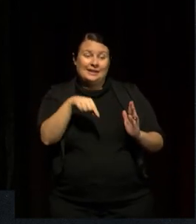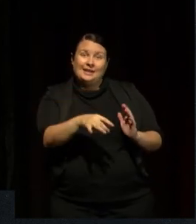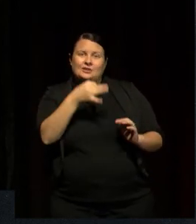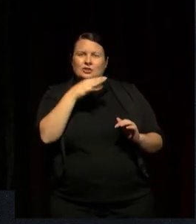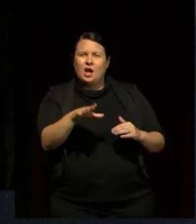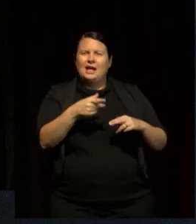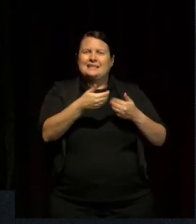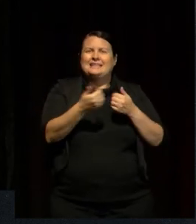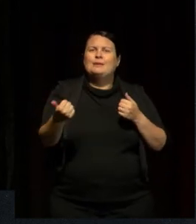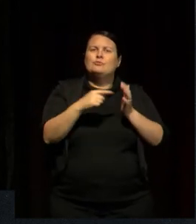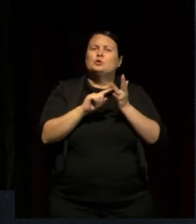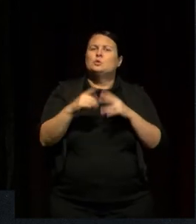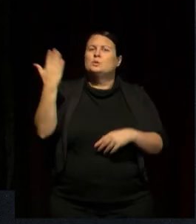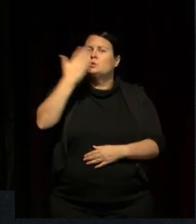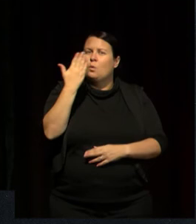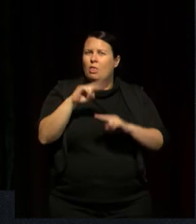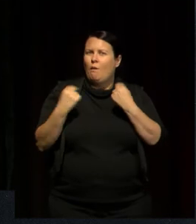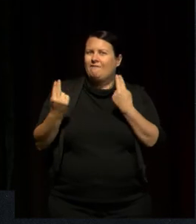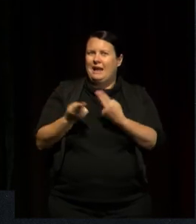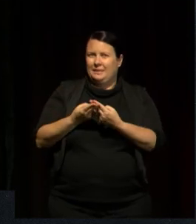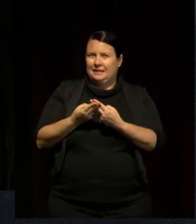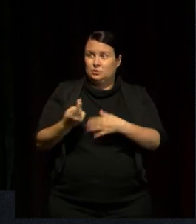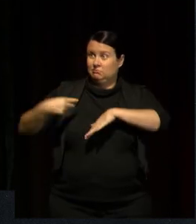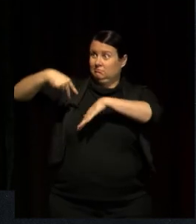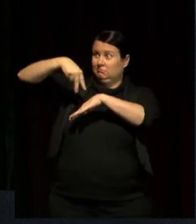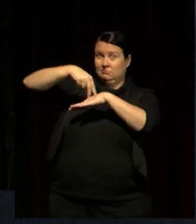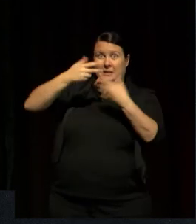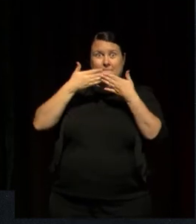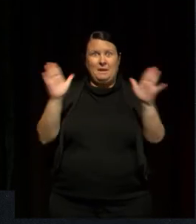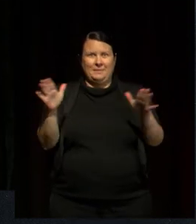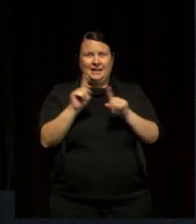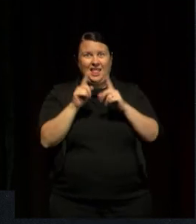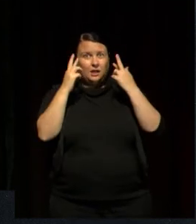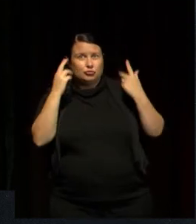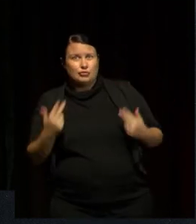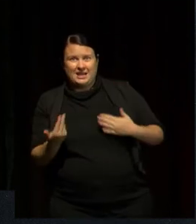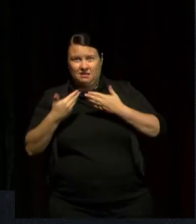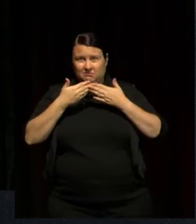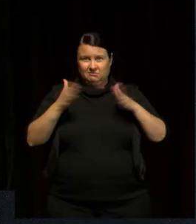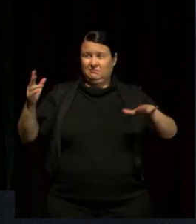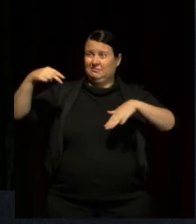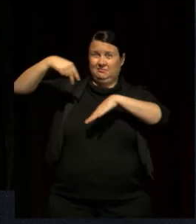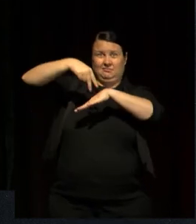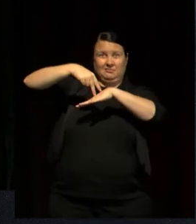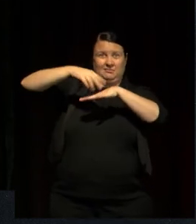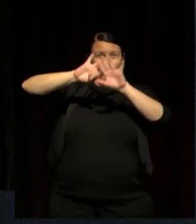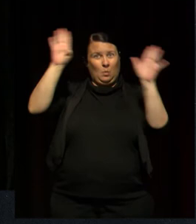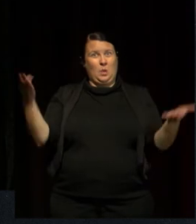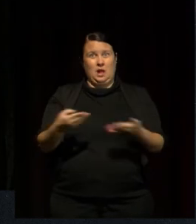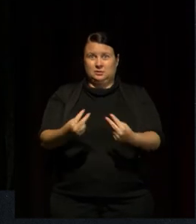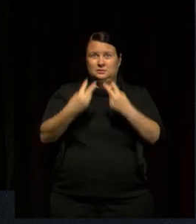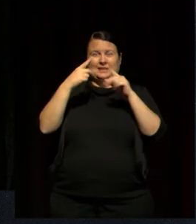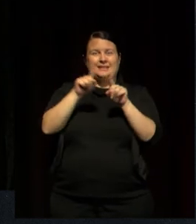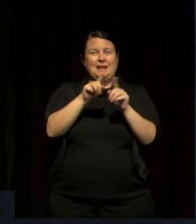and the family. In the public arena, Greta has taken a really prominent position, same as Malala,